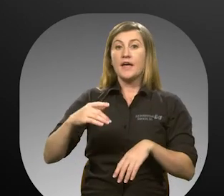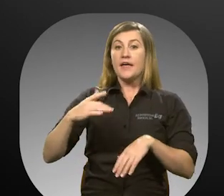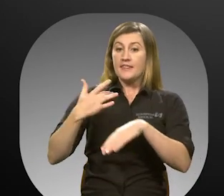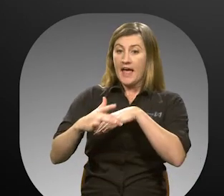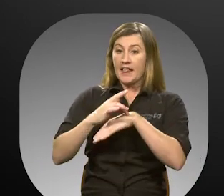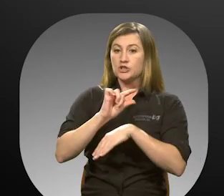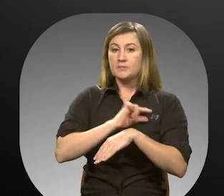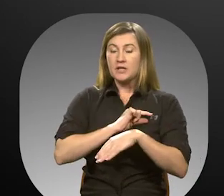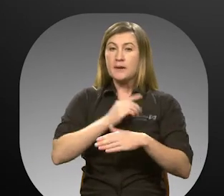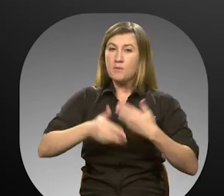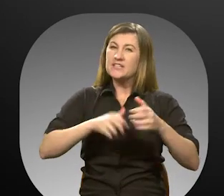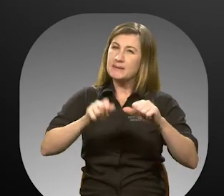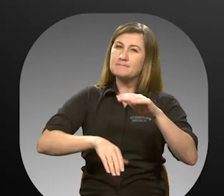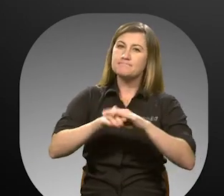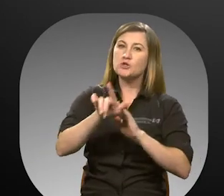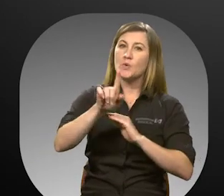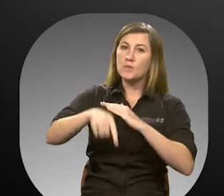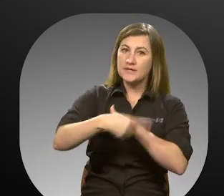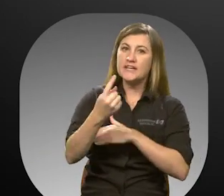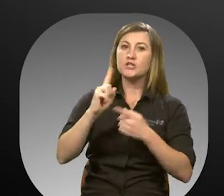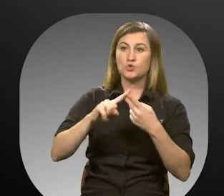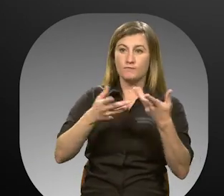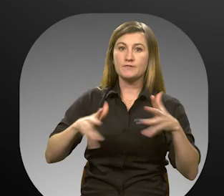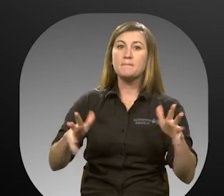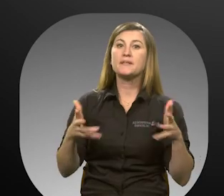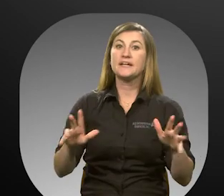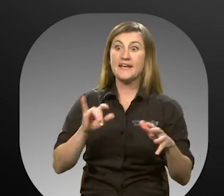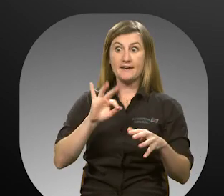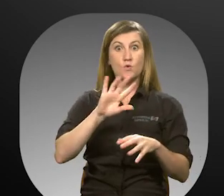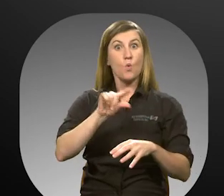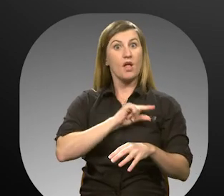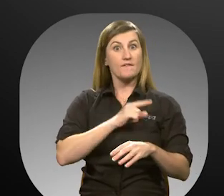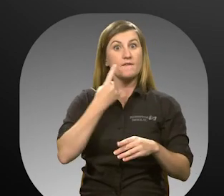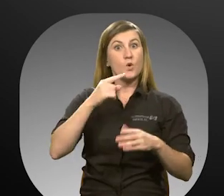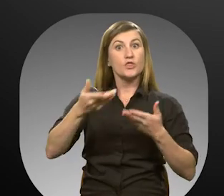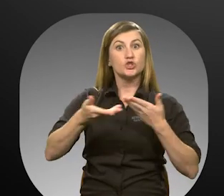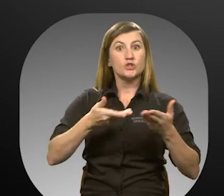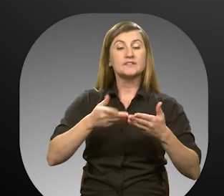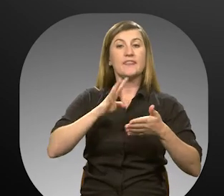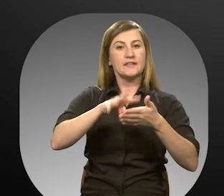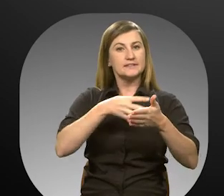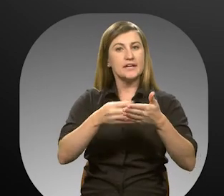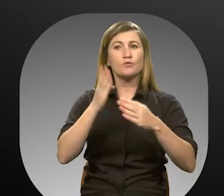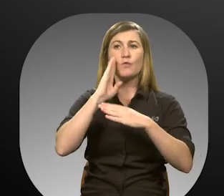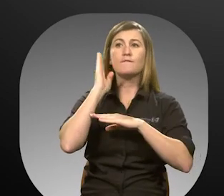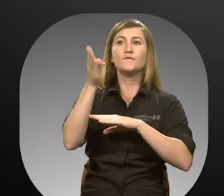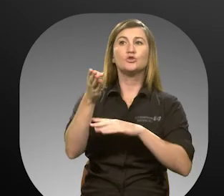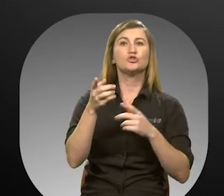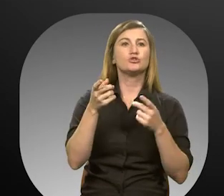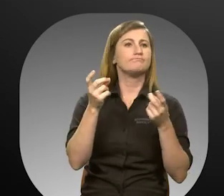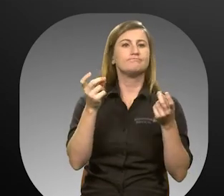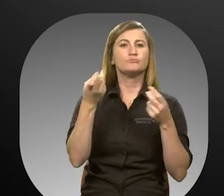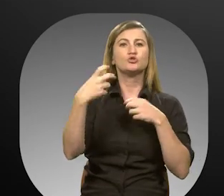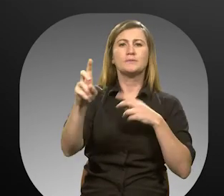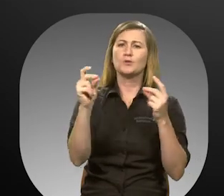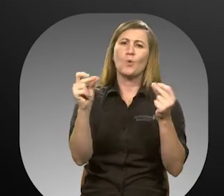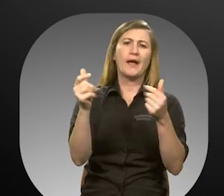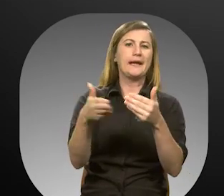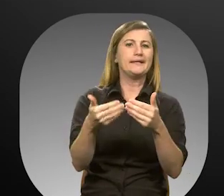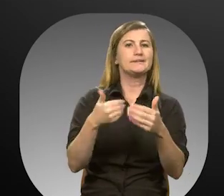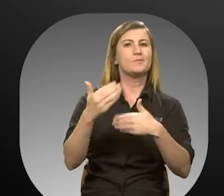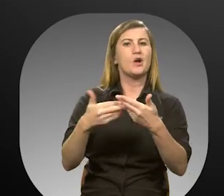can take up to 21 days to complete. If you qualify for Votran Gold service, the scheduling of future trips is a quick and easy process.